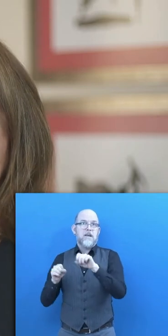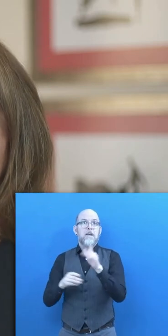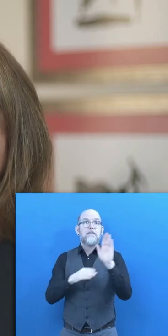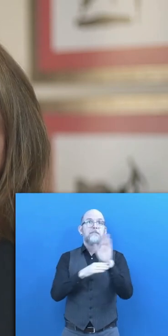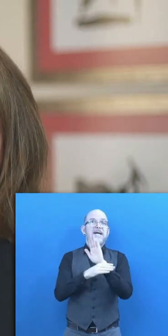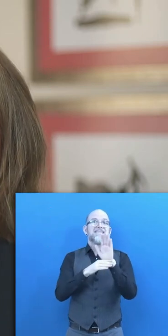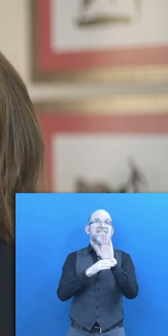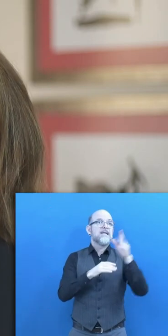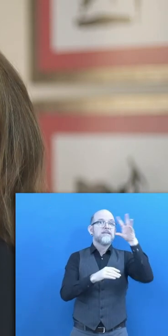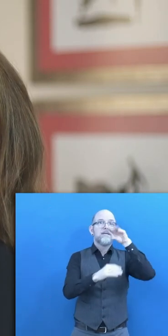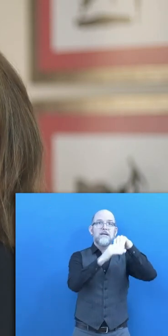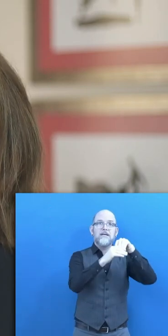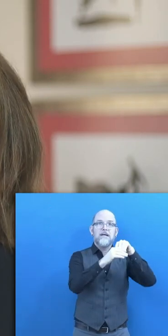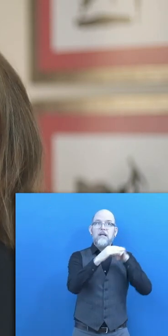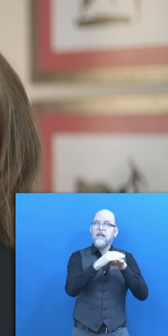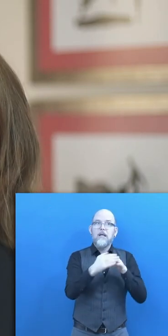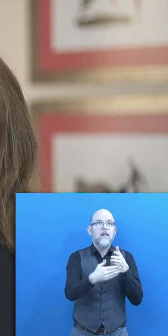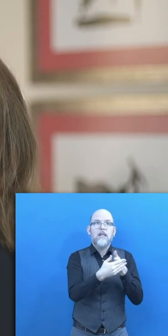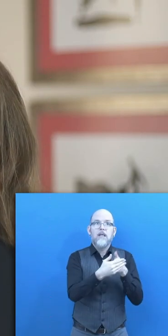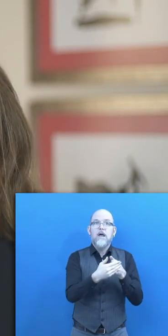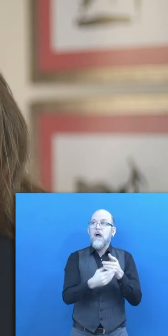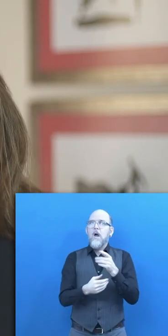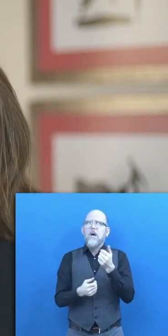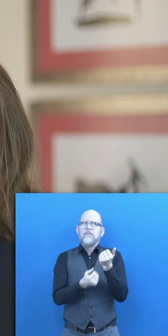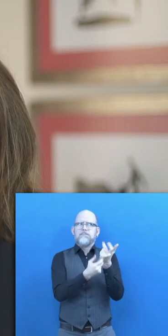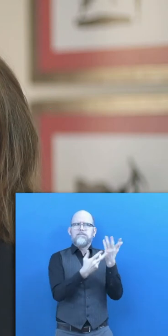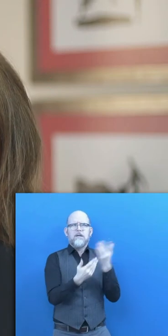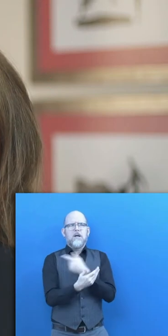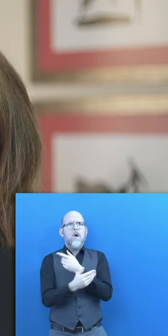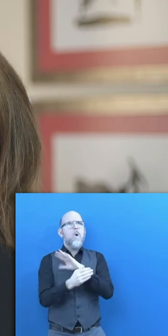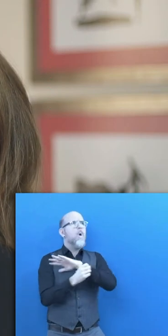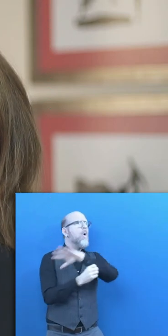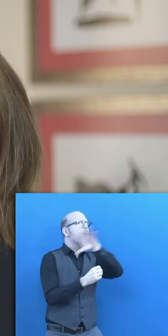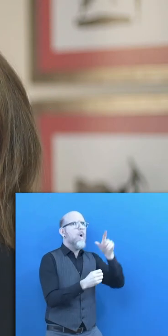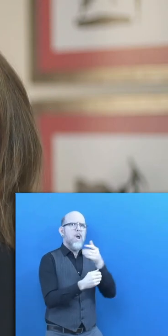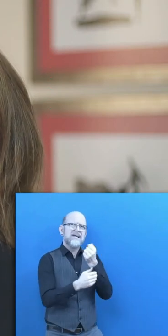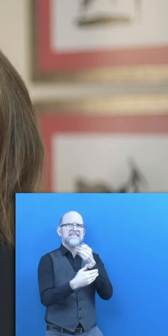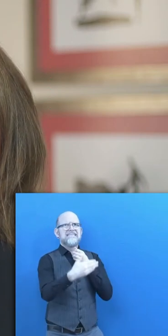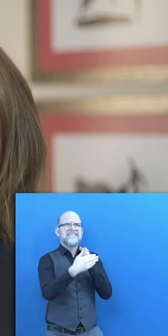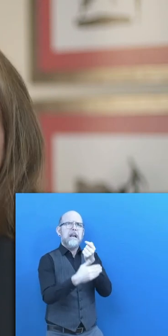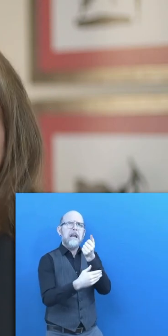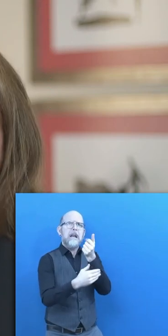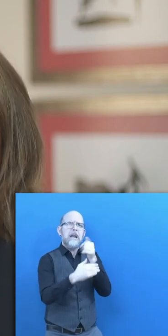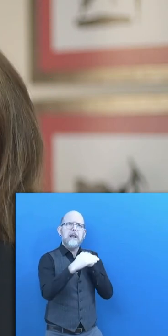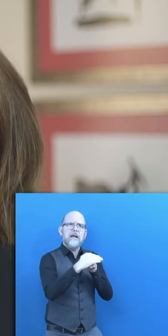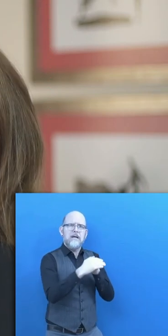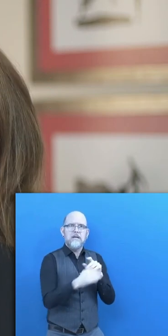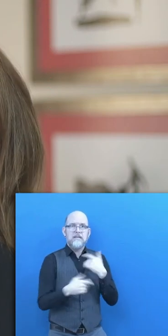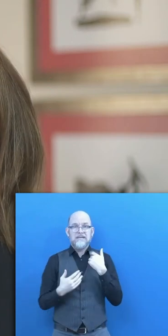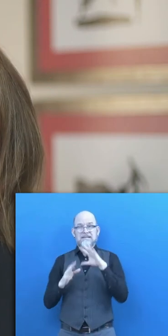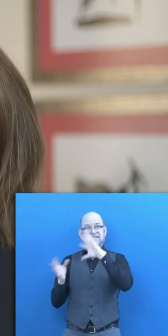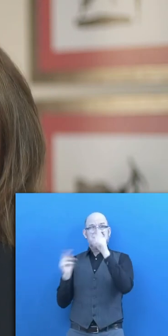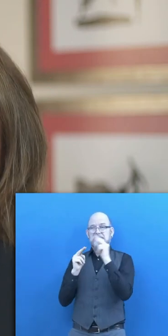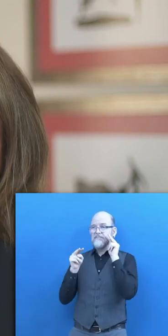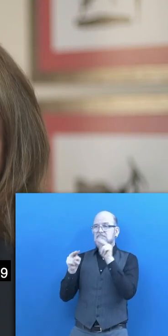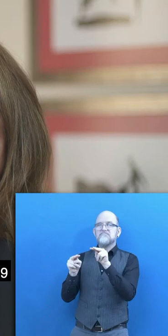sector and in the accessibility of the environment, among others. Taking this into account, it